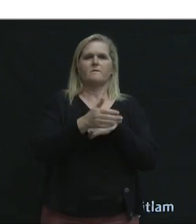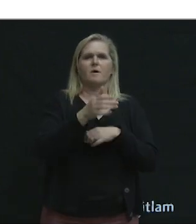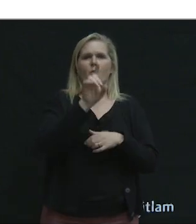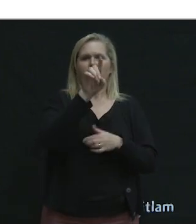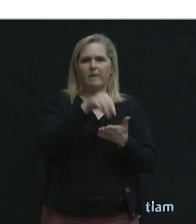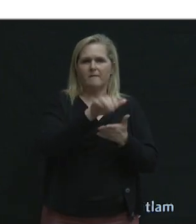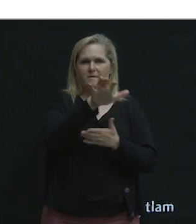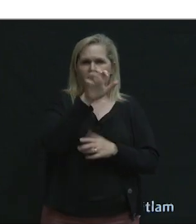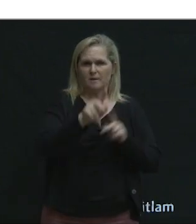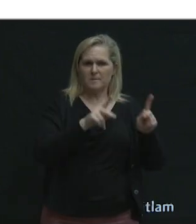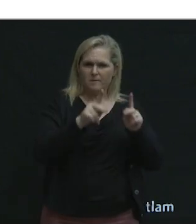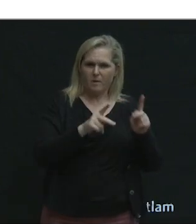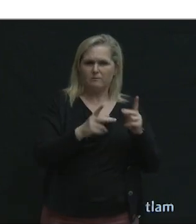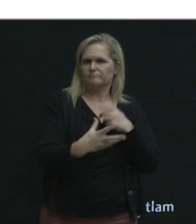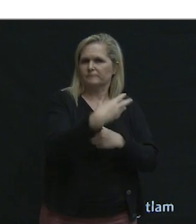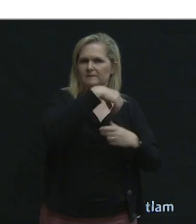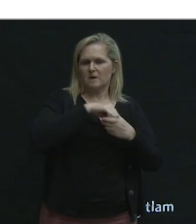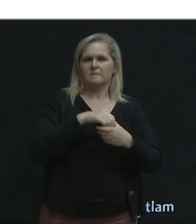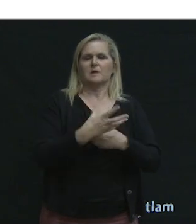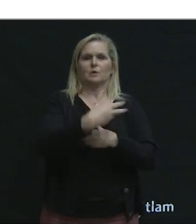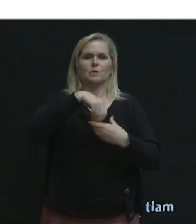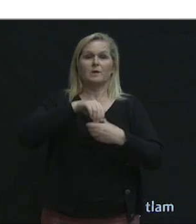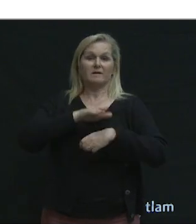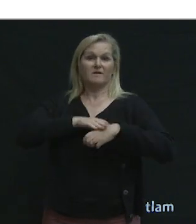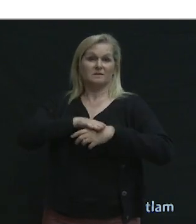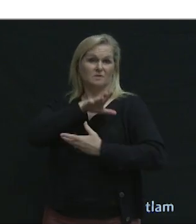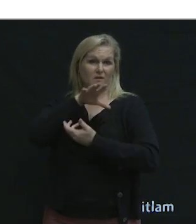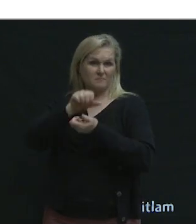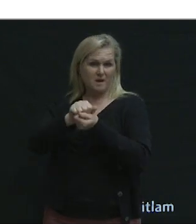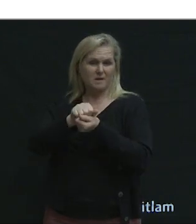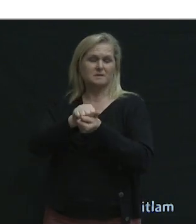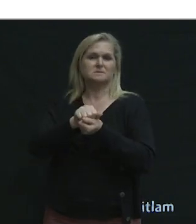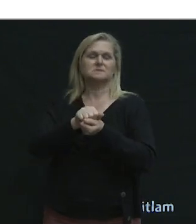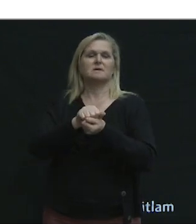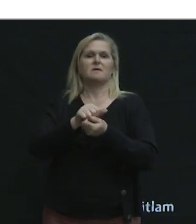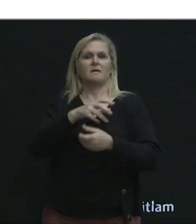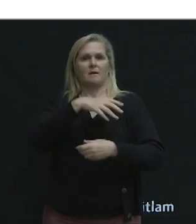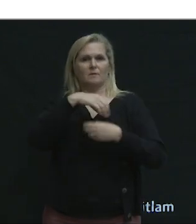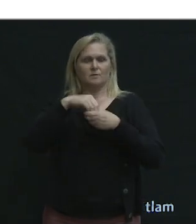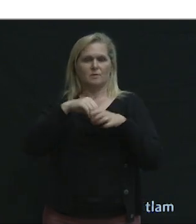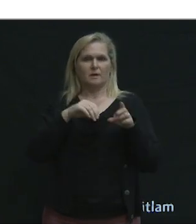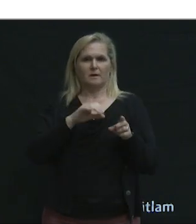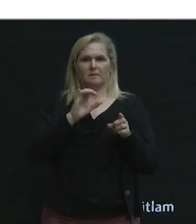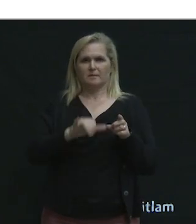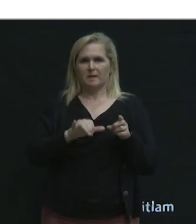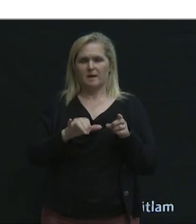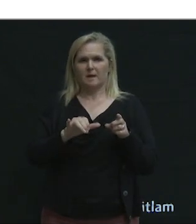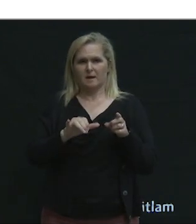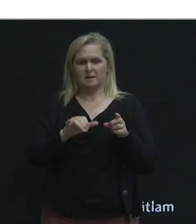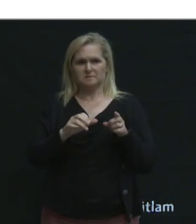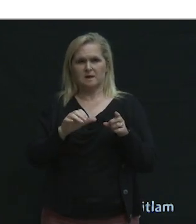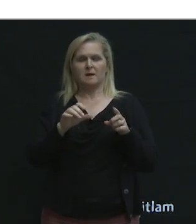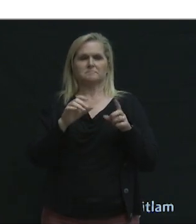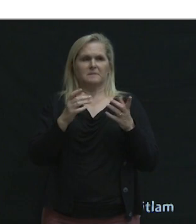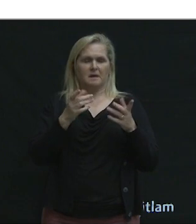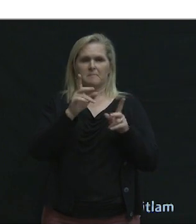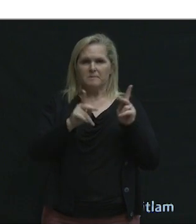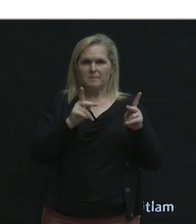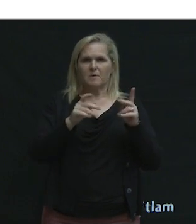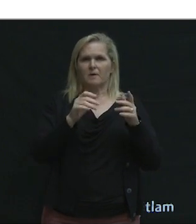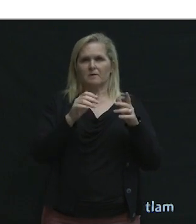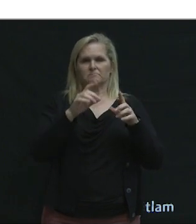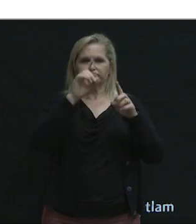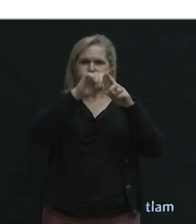including with, uh, advisory committees, uh, equity-deserving groups, such as the, uh, visually impaired persons and the, uh,